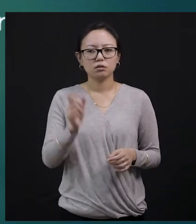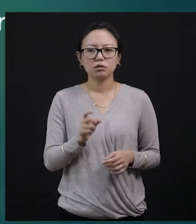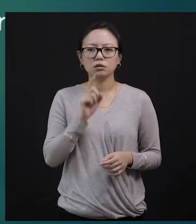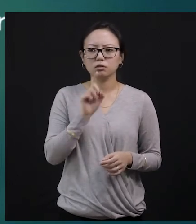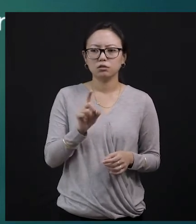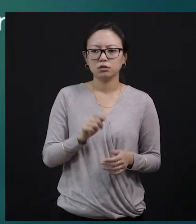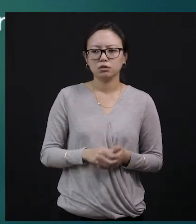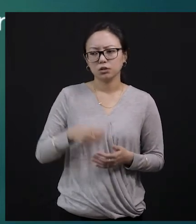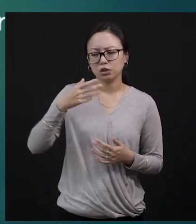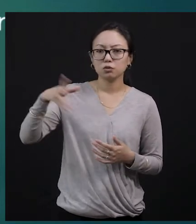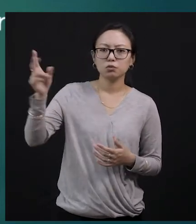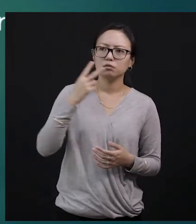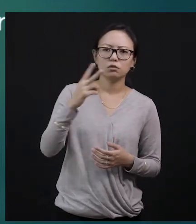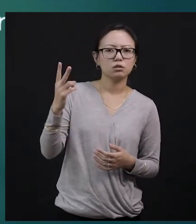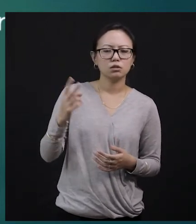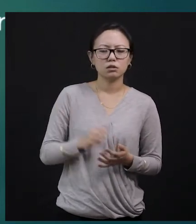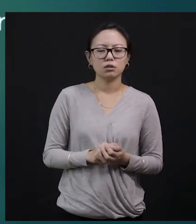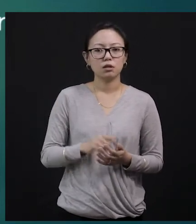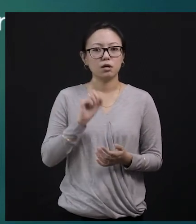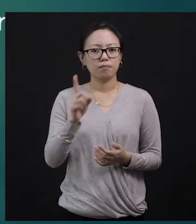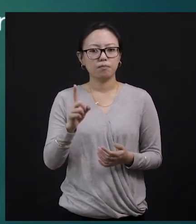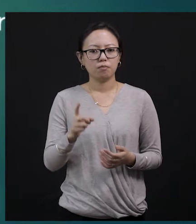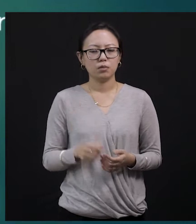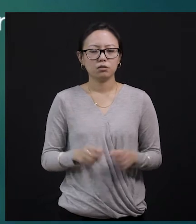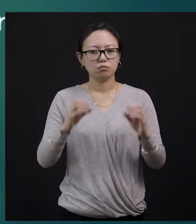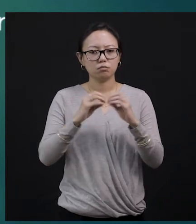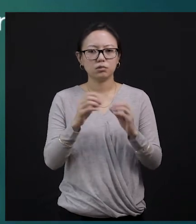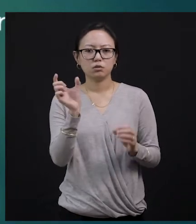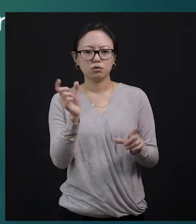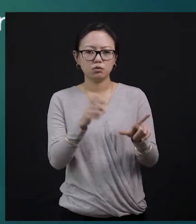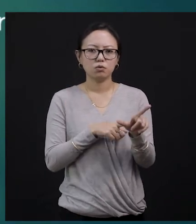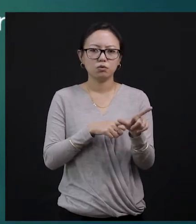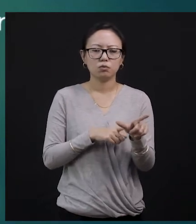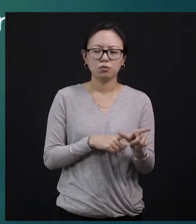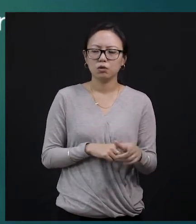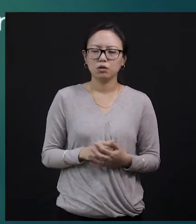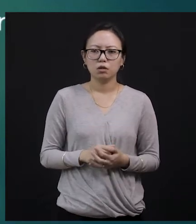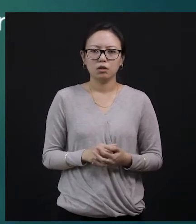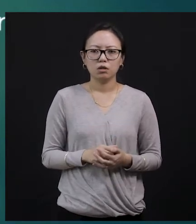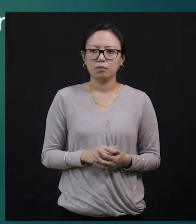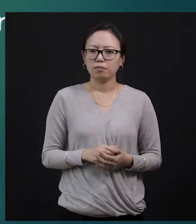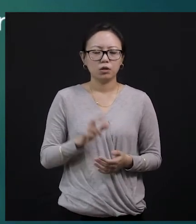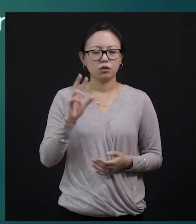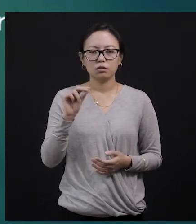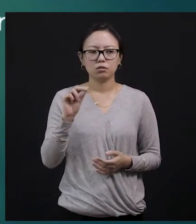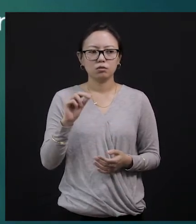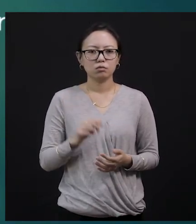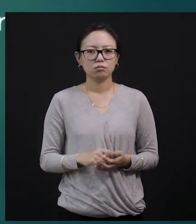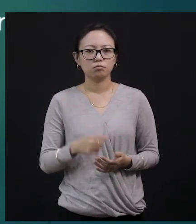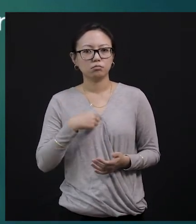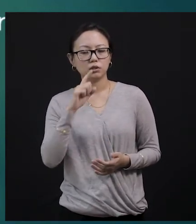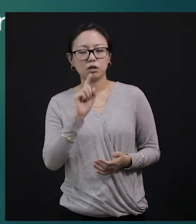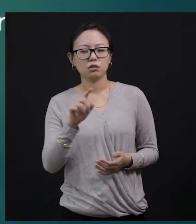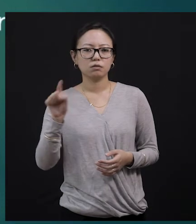to walk around and look at the things that are being exposed or that are being shown. Okay. For sale, some may just be for exhibition,